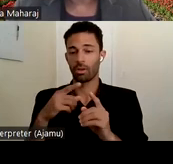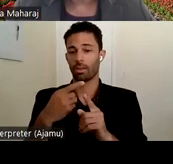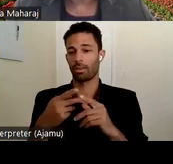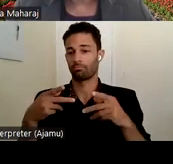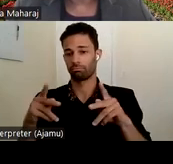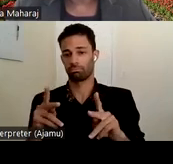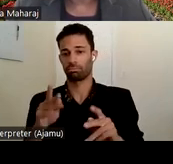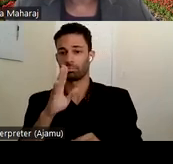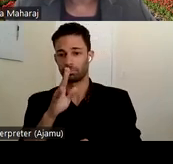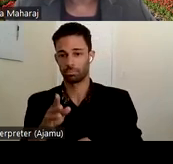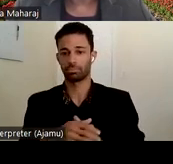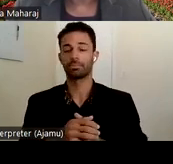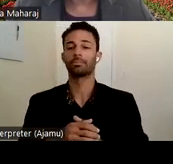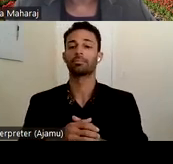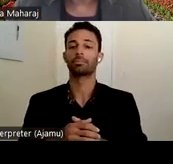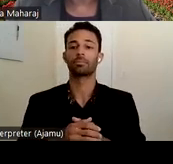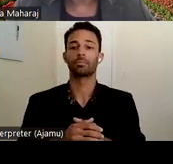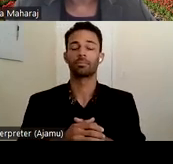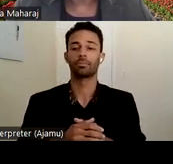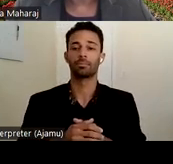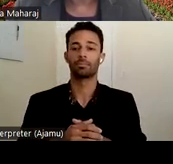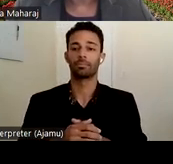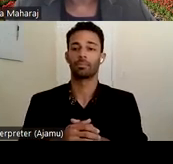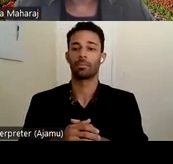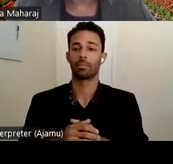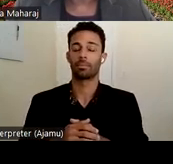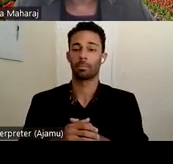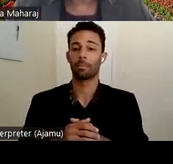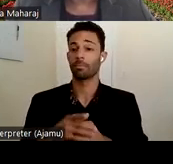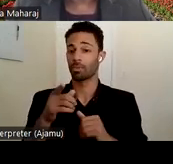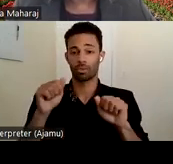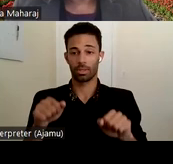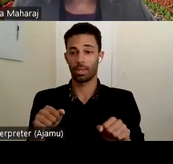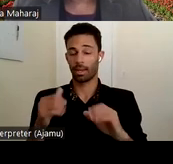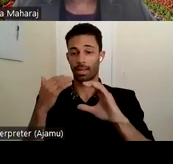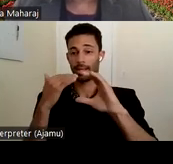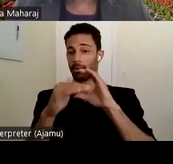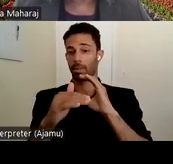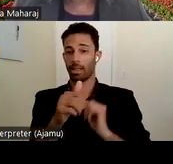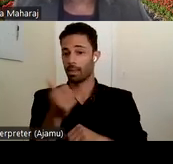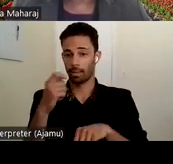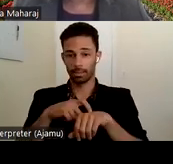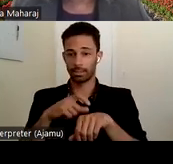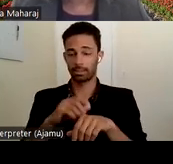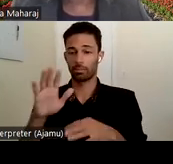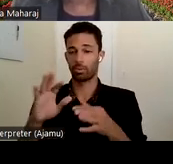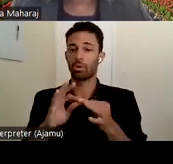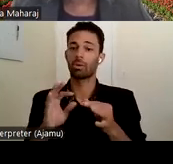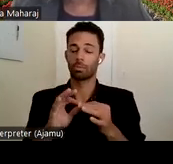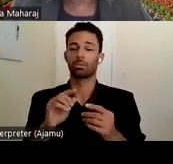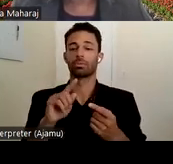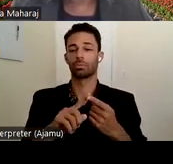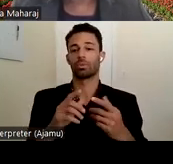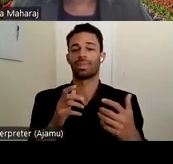And of course, you may email your public comments at any time to our engage email